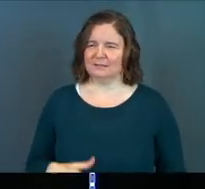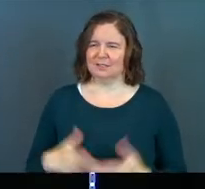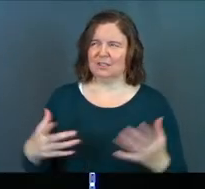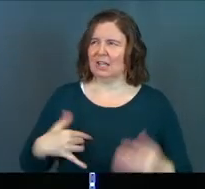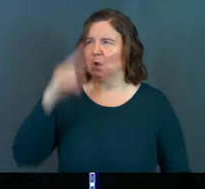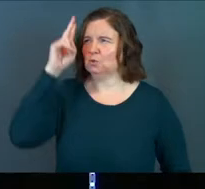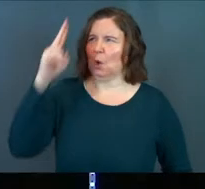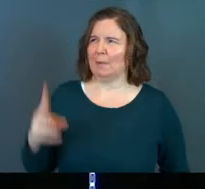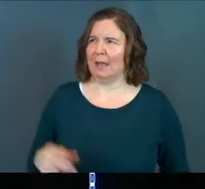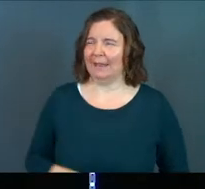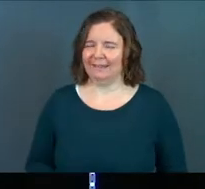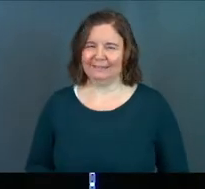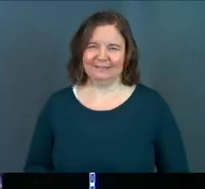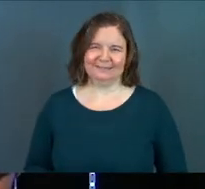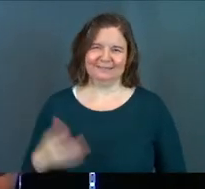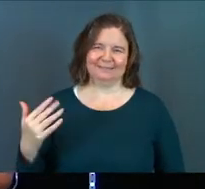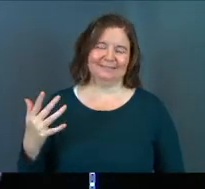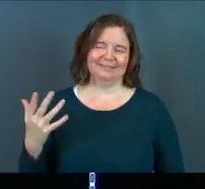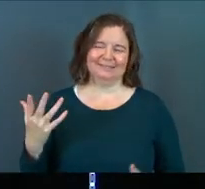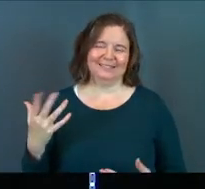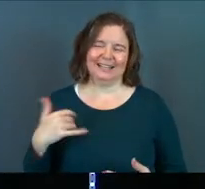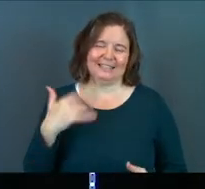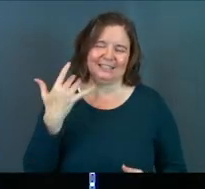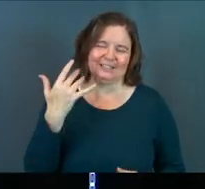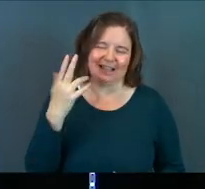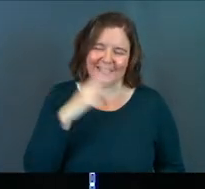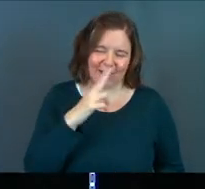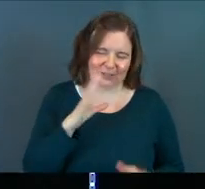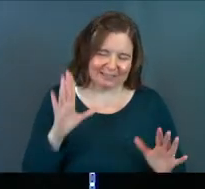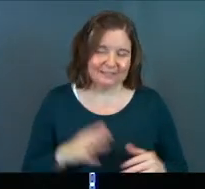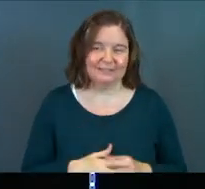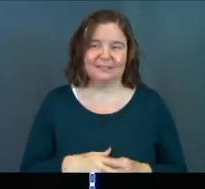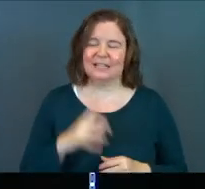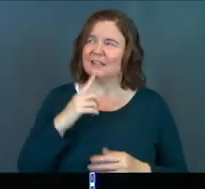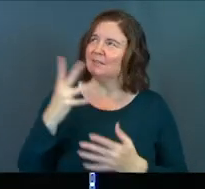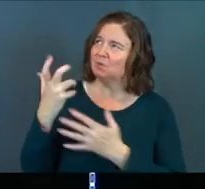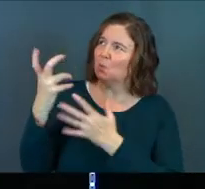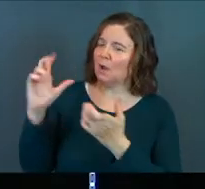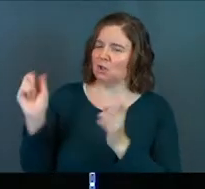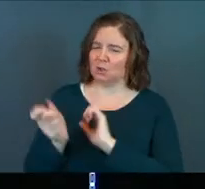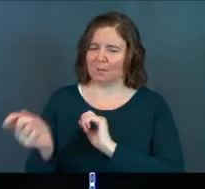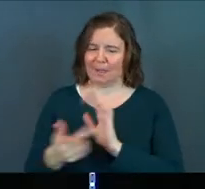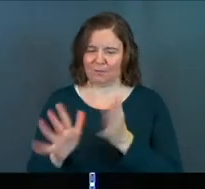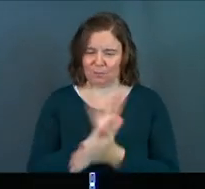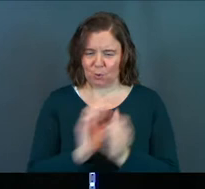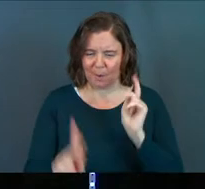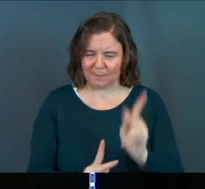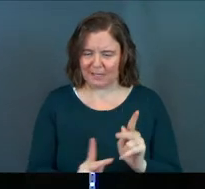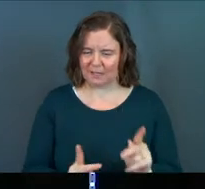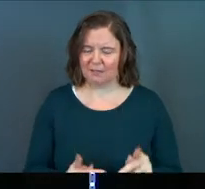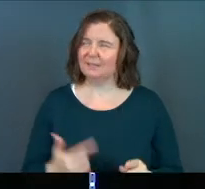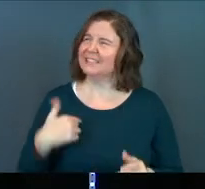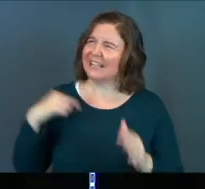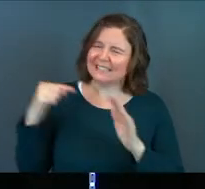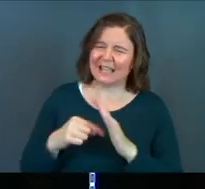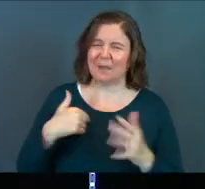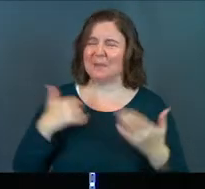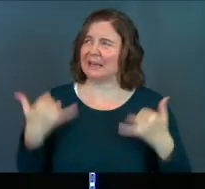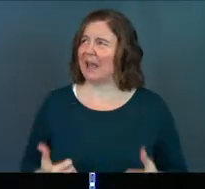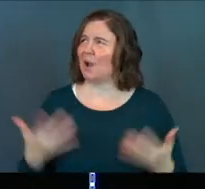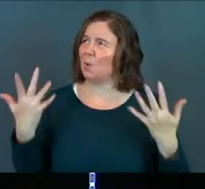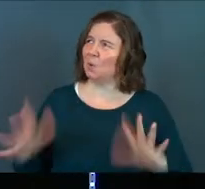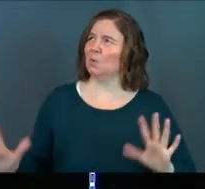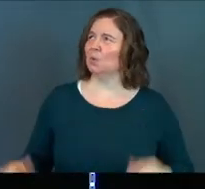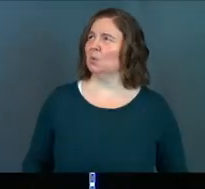So stupid. It's just, it's hilarious. He says, you're eager to turn back from destroying people. Just kill me now,